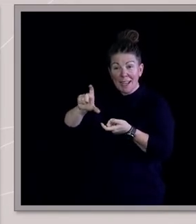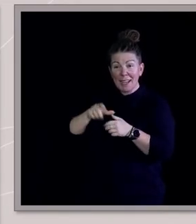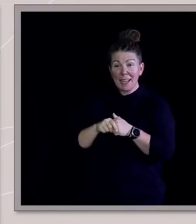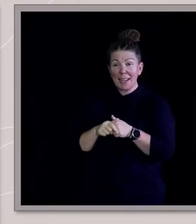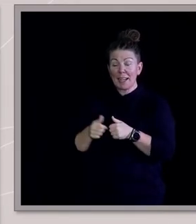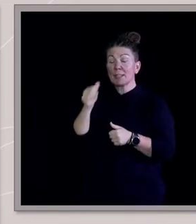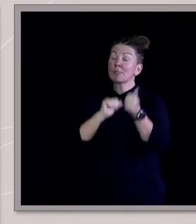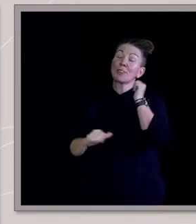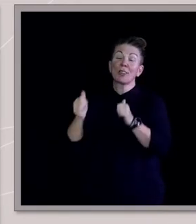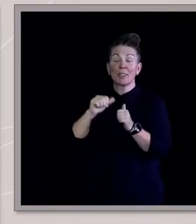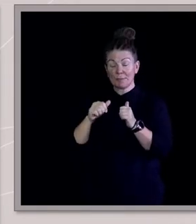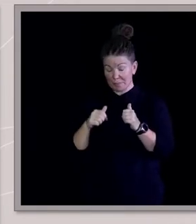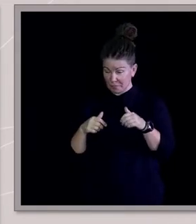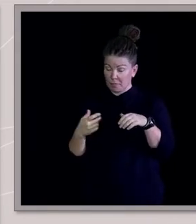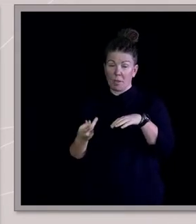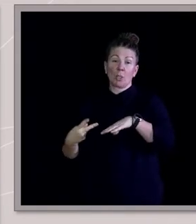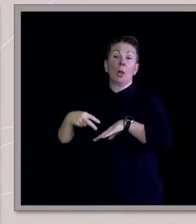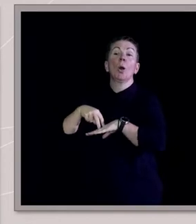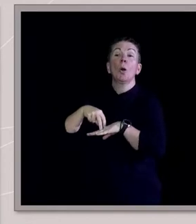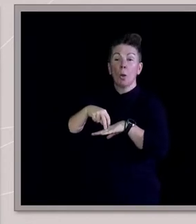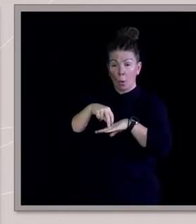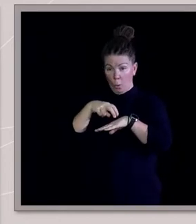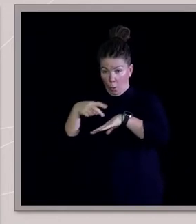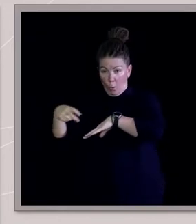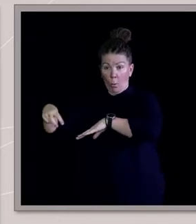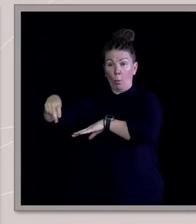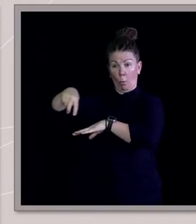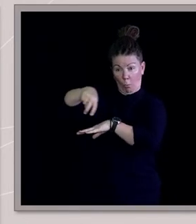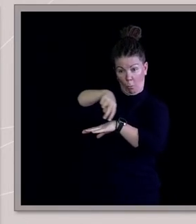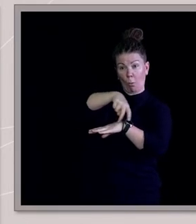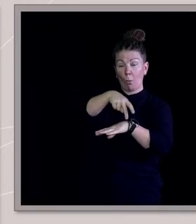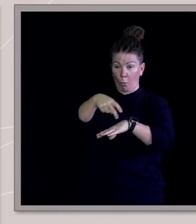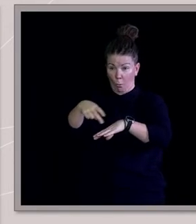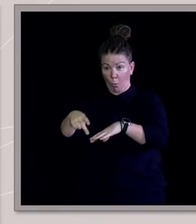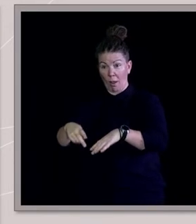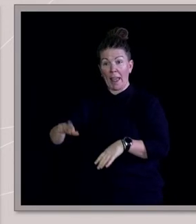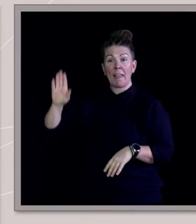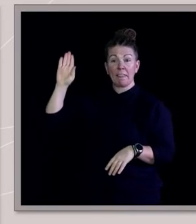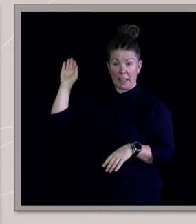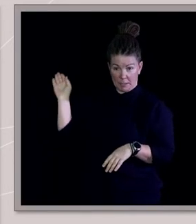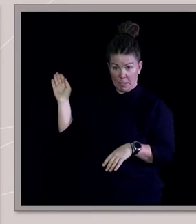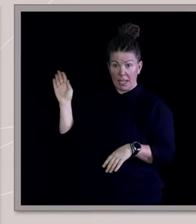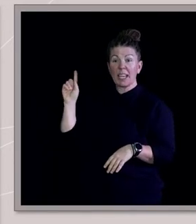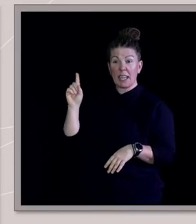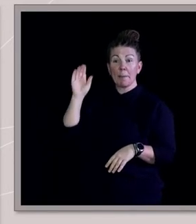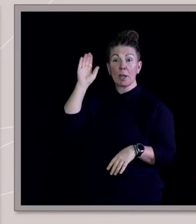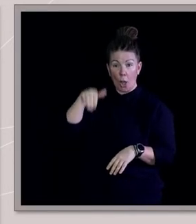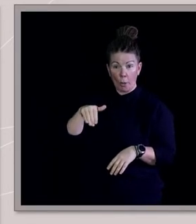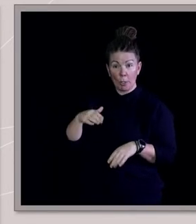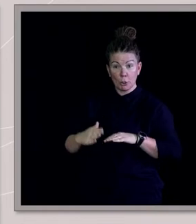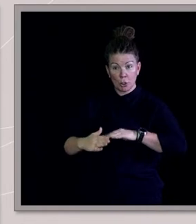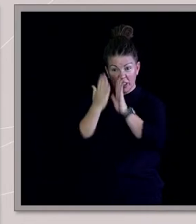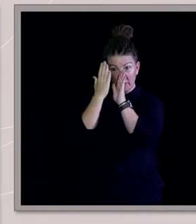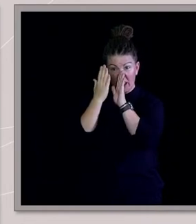realise I was drunk till I stood up to go to the toilet and I'm like wandering around the plane like this. And so that's me about to come home to confront